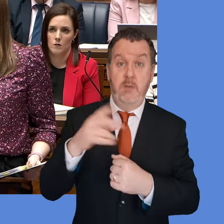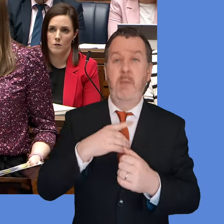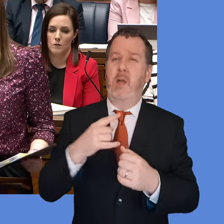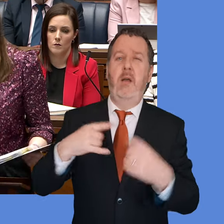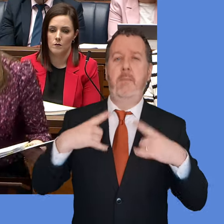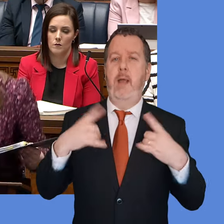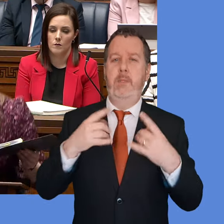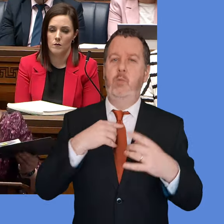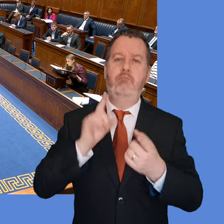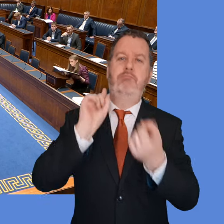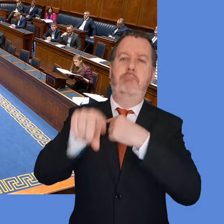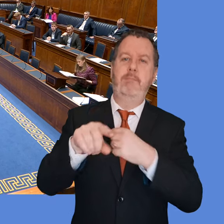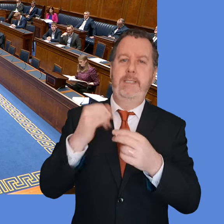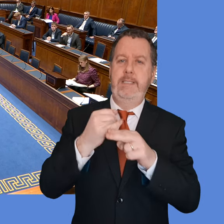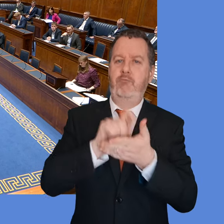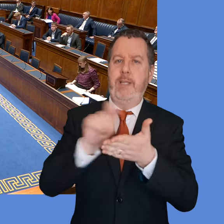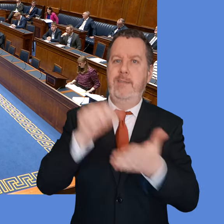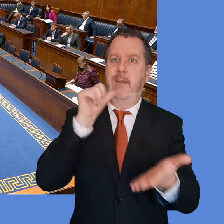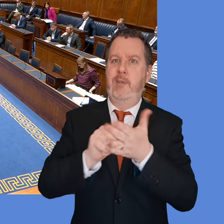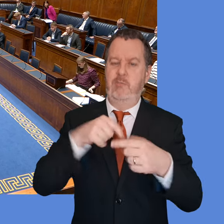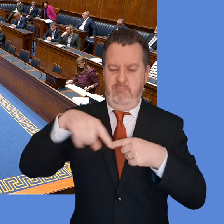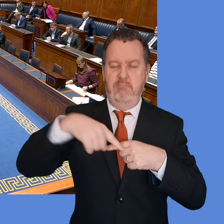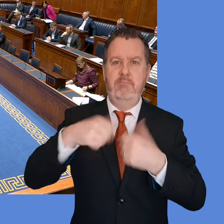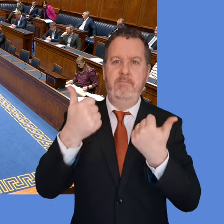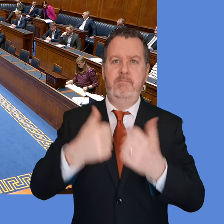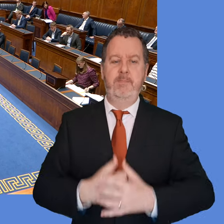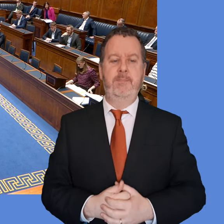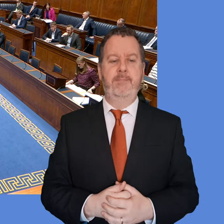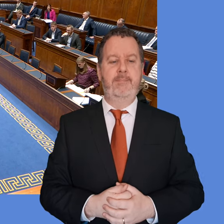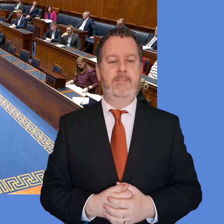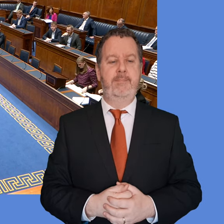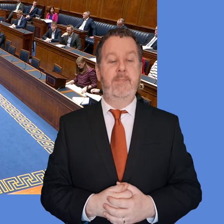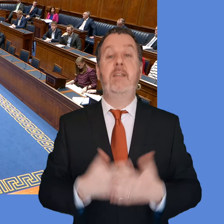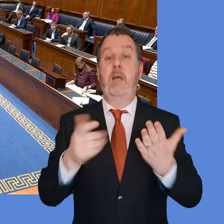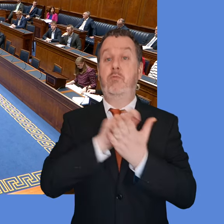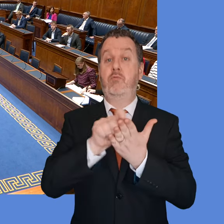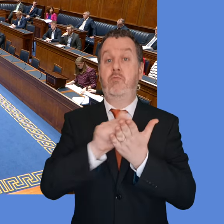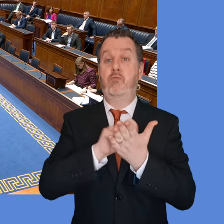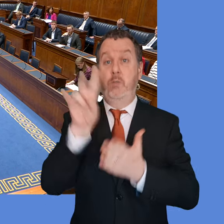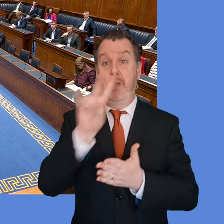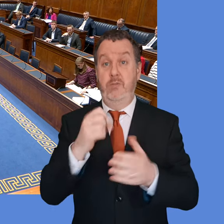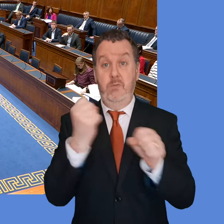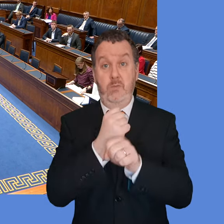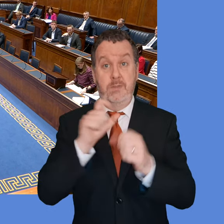No, I'm not also. Well, Sinead McLaughlin. Question number seven please. The first minister.